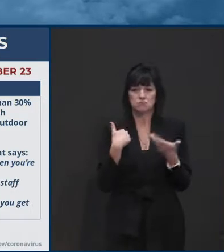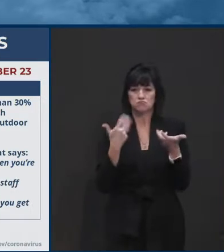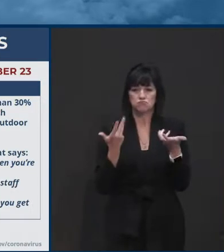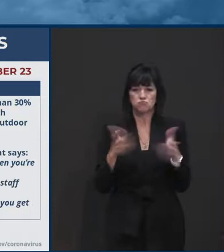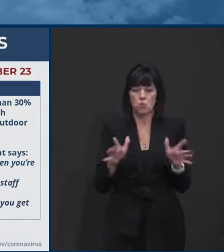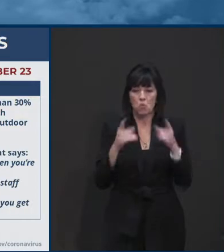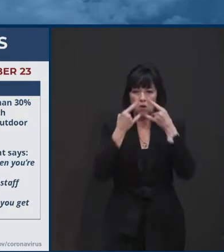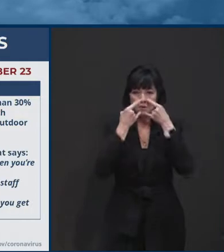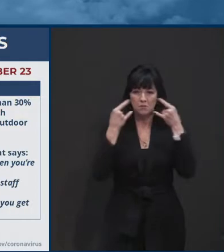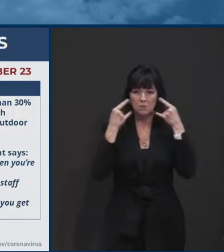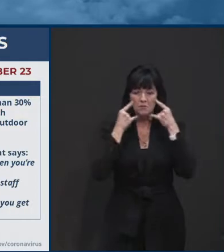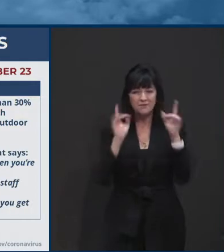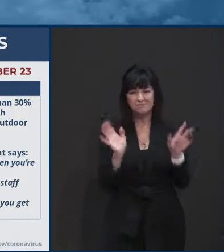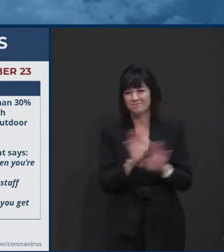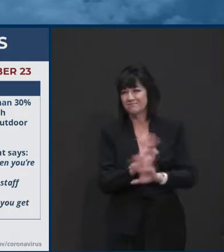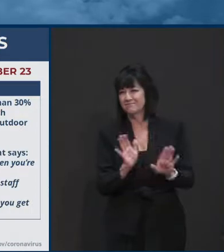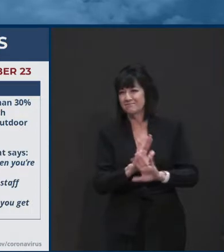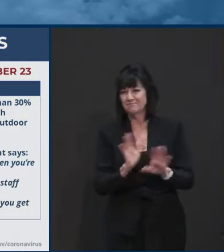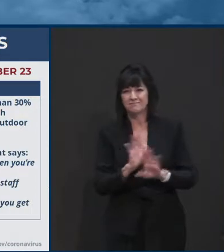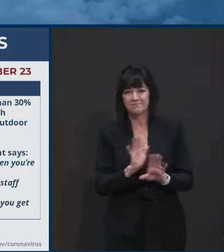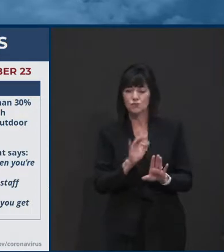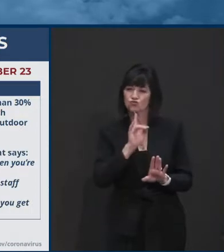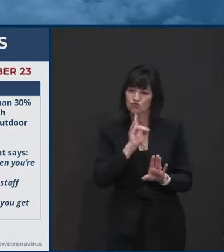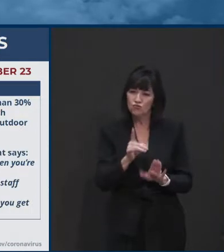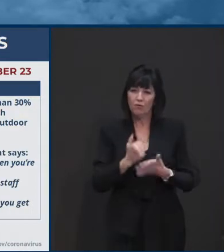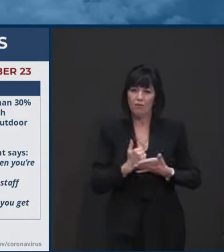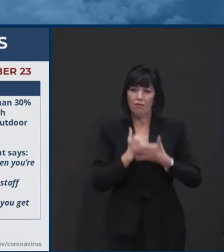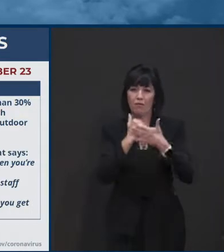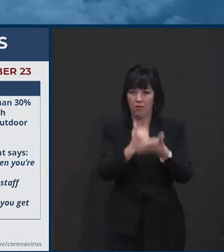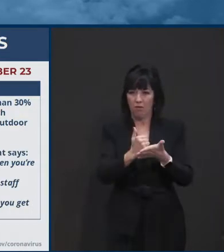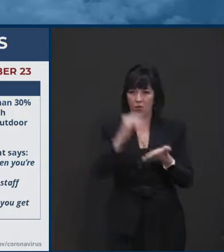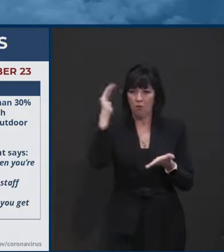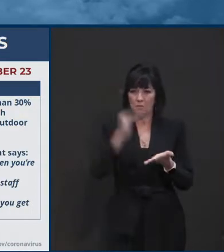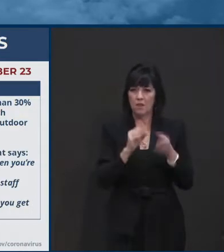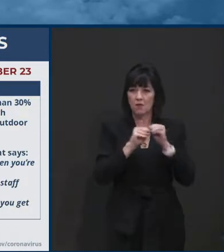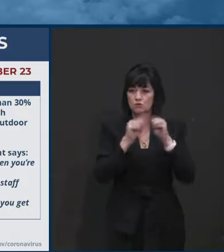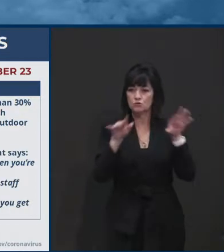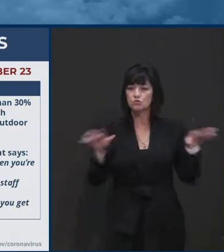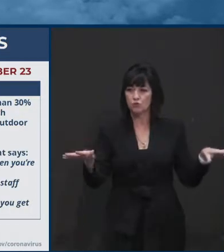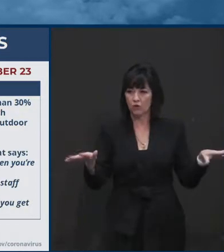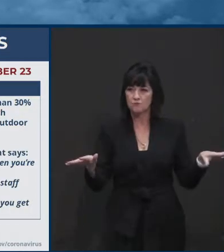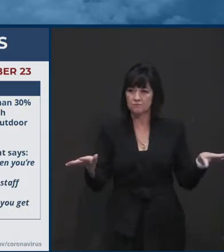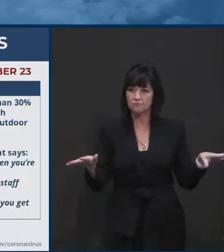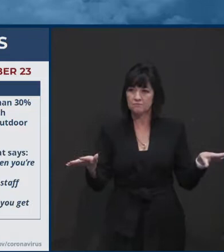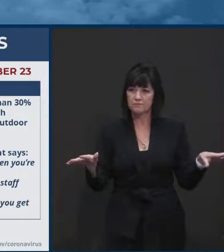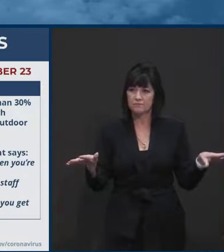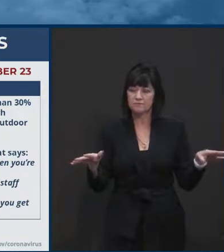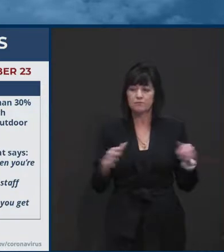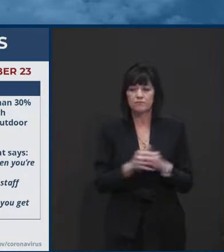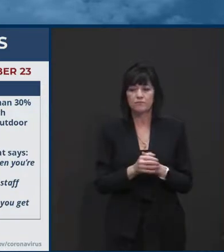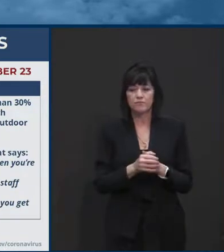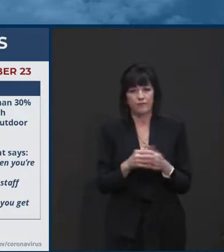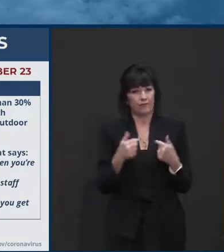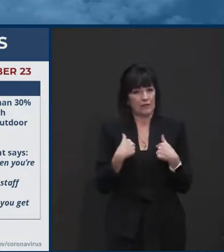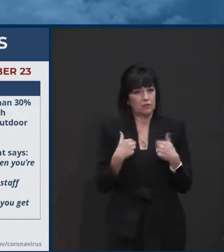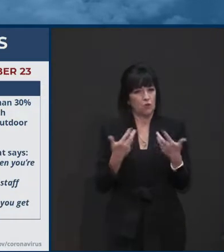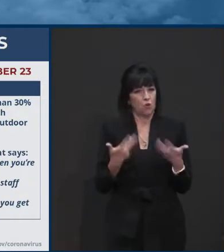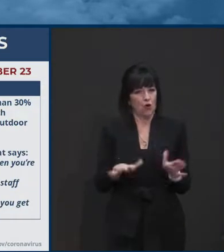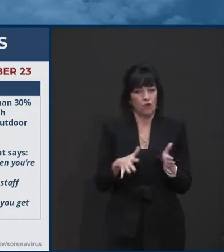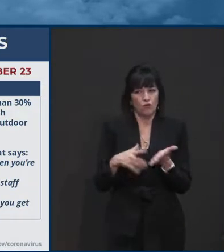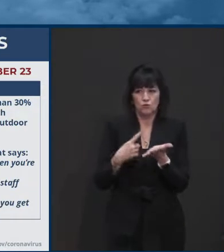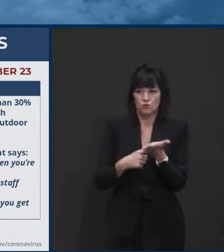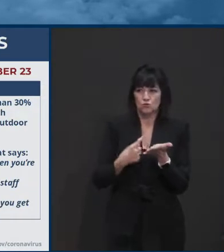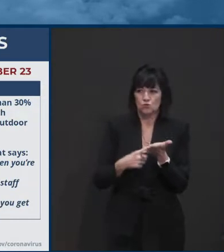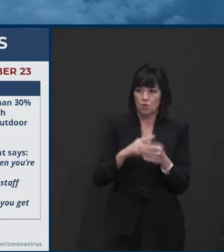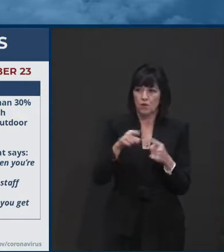Monday, the 23rd, as will be the ones that I, I talked about with gatherings, uh, on the slide before.